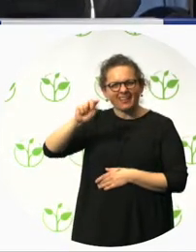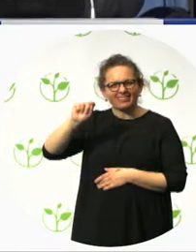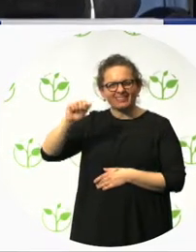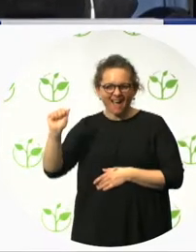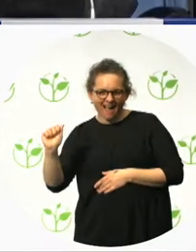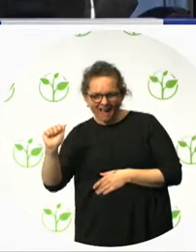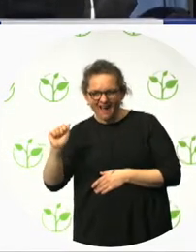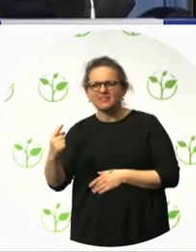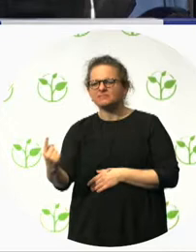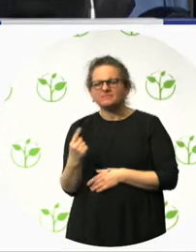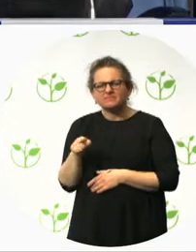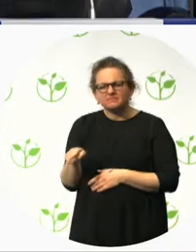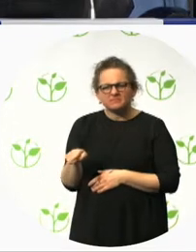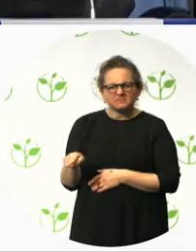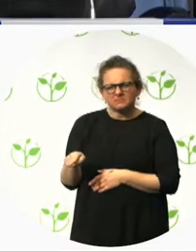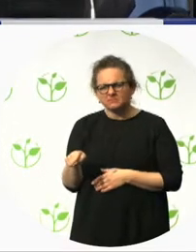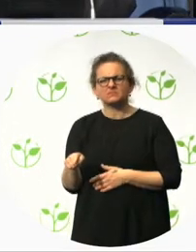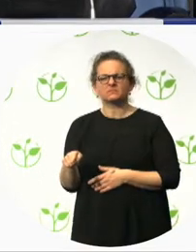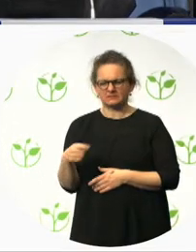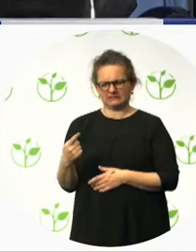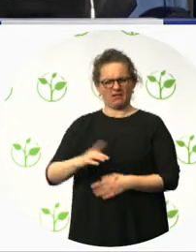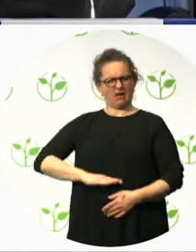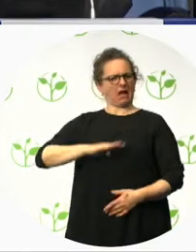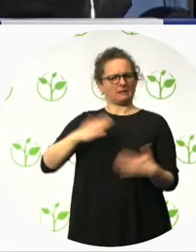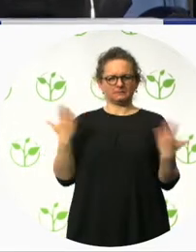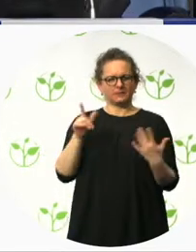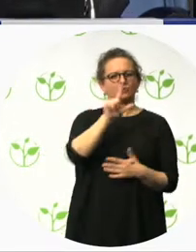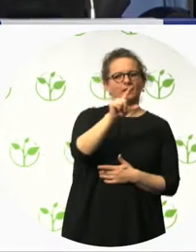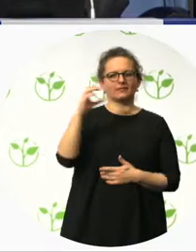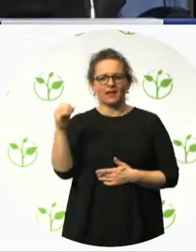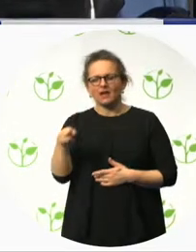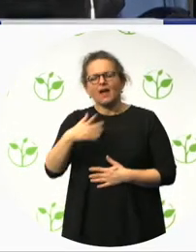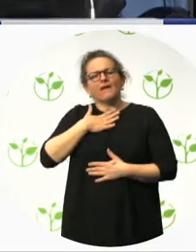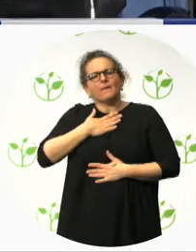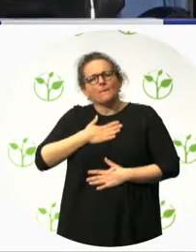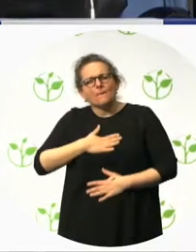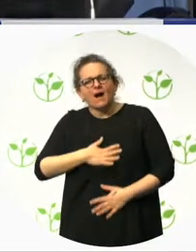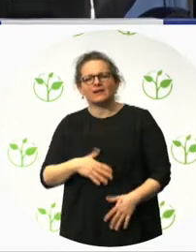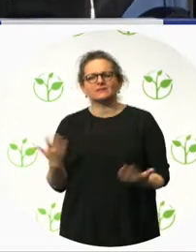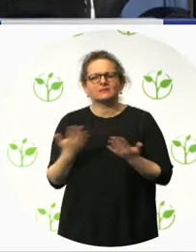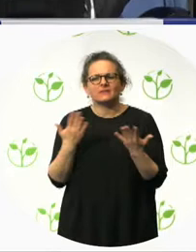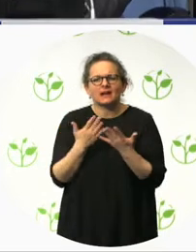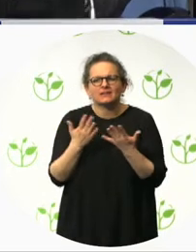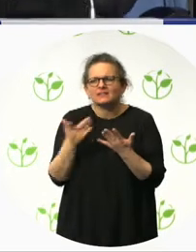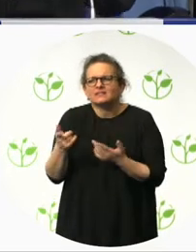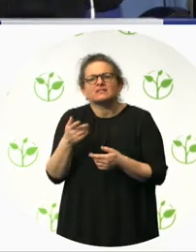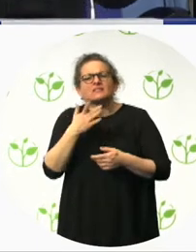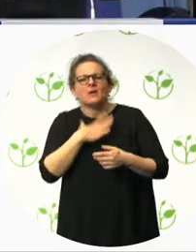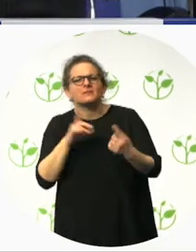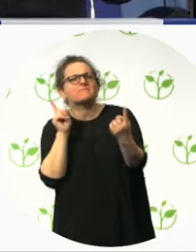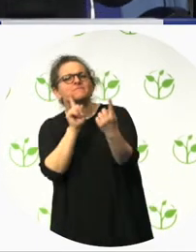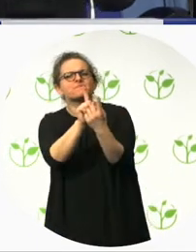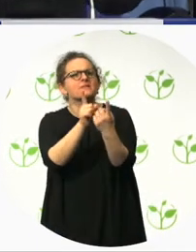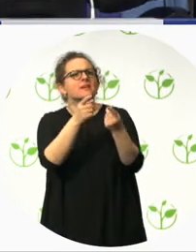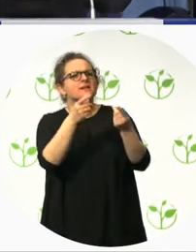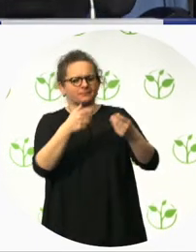inauguration in 2010. She always wished to work in contact with the public and in something related with the world of fashion. And, after